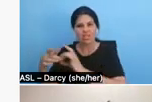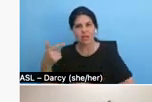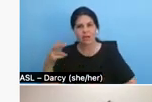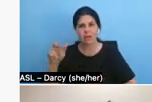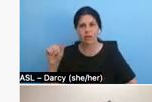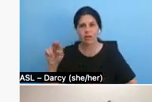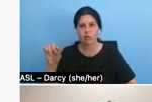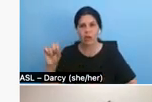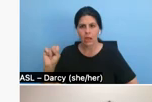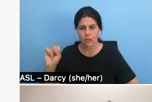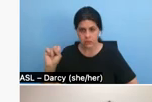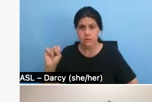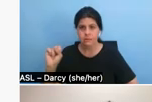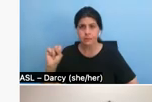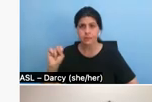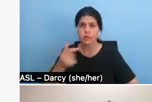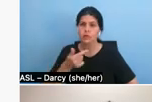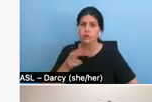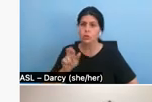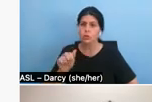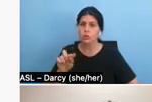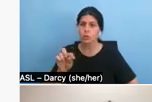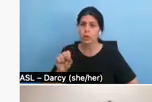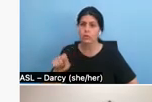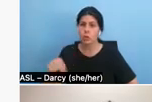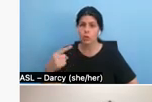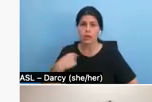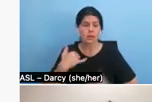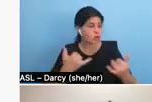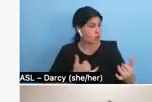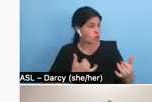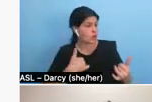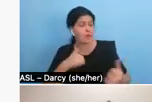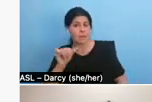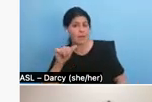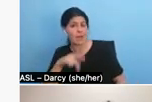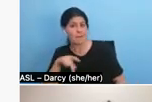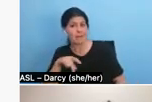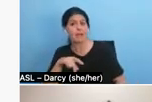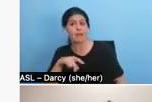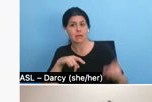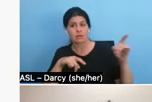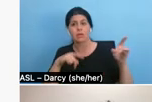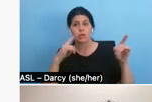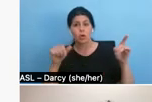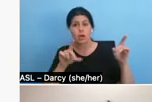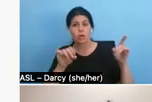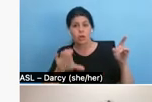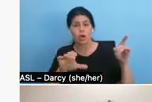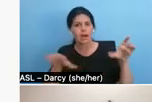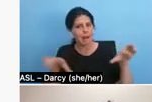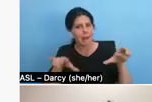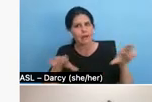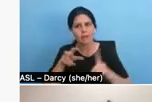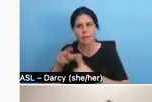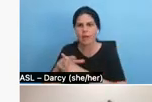funding only grants. I'm currently APing a doc and actively applying for all types of grants. Yes. It's something that an